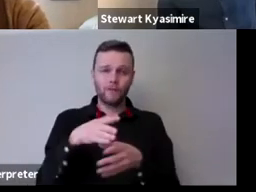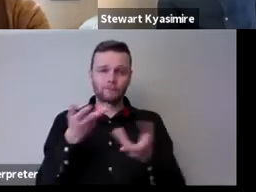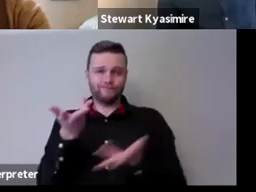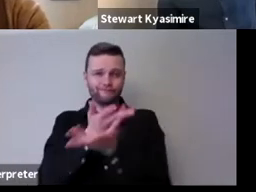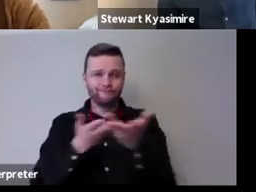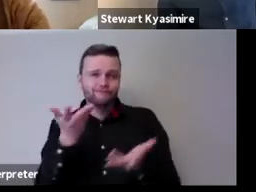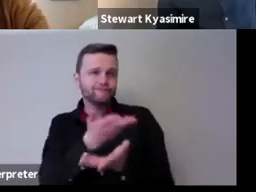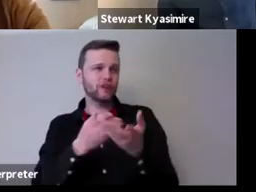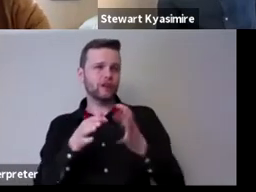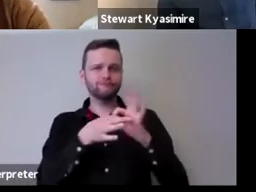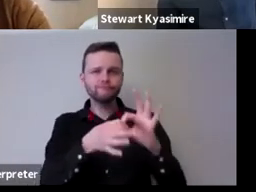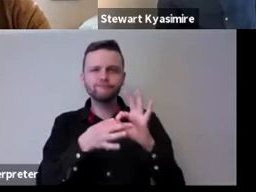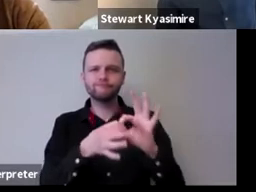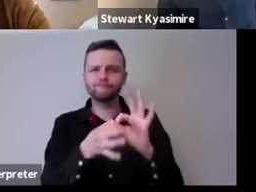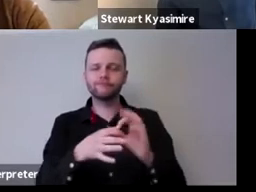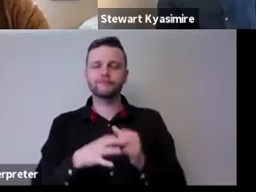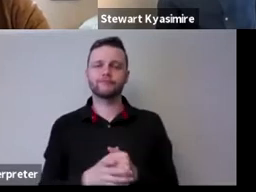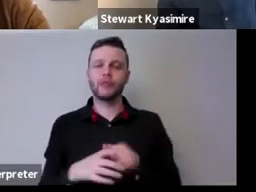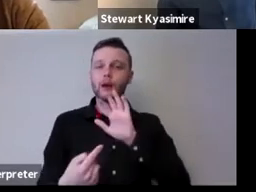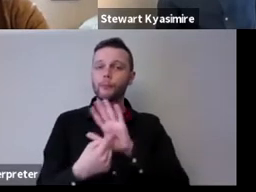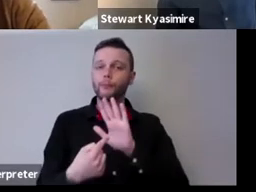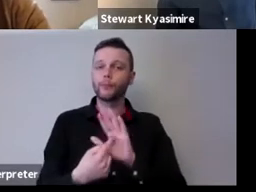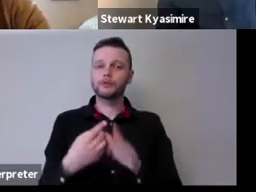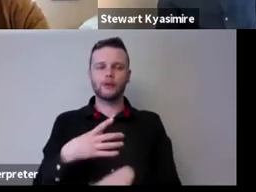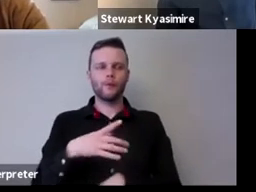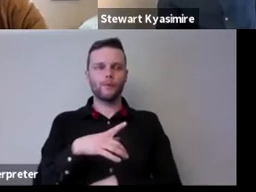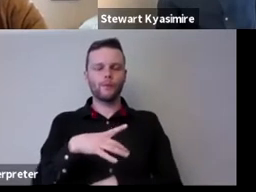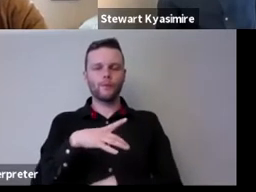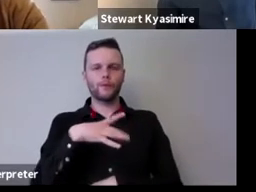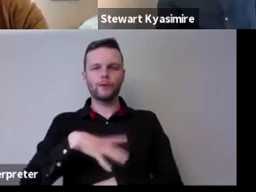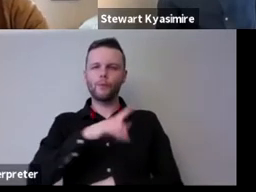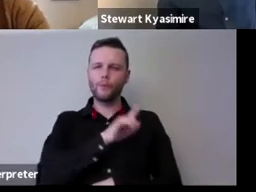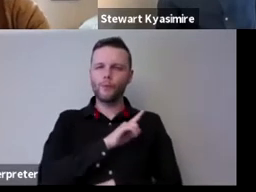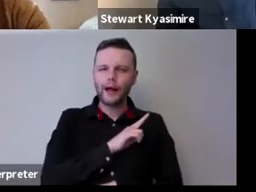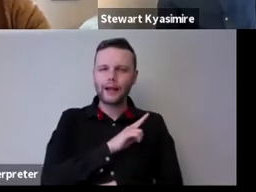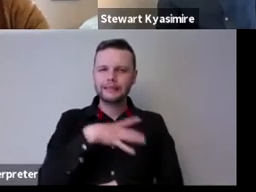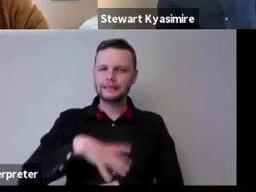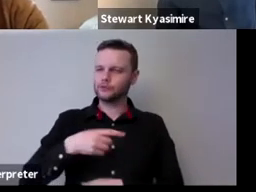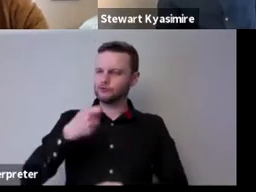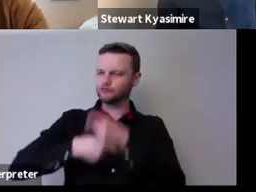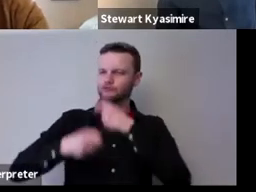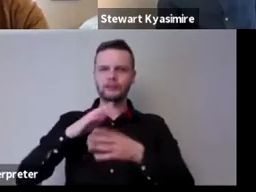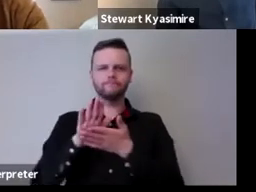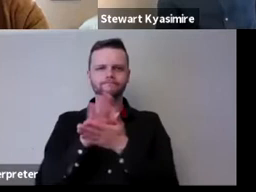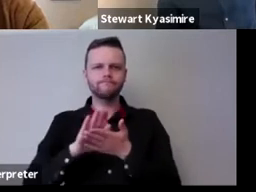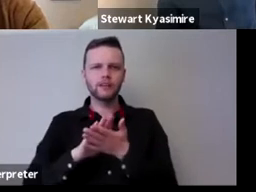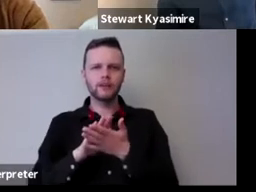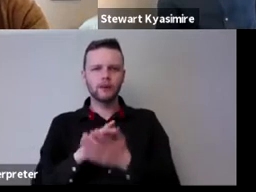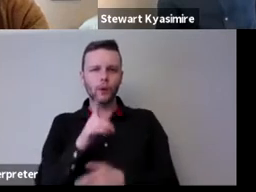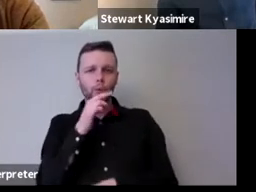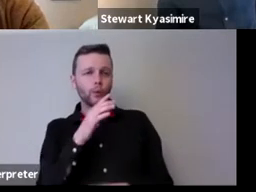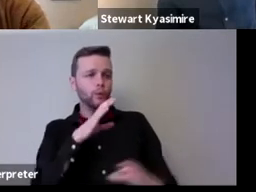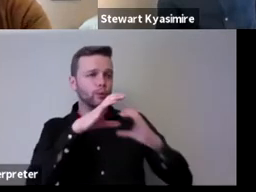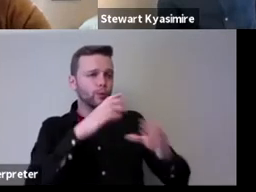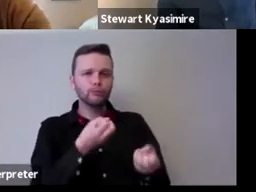and from conversation the most important bit is that people understand why they need to make what meaning they need to communicate and who they need to communicate that to